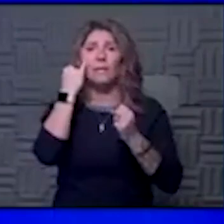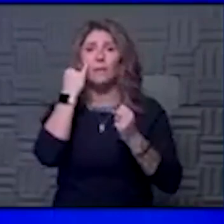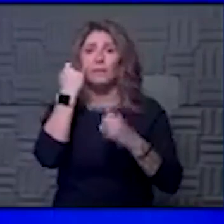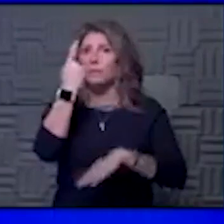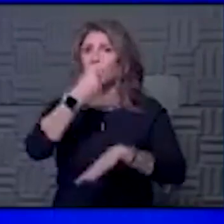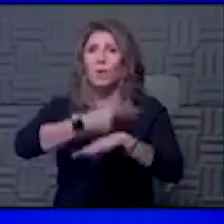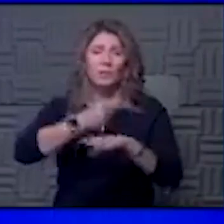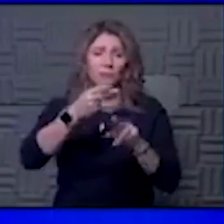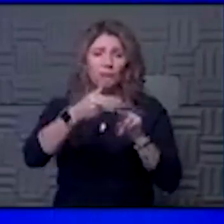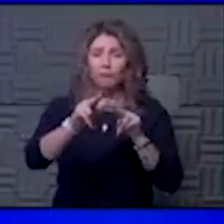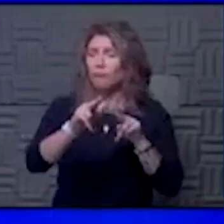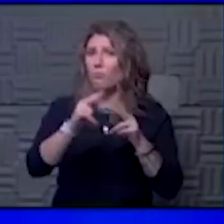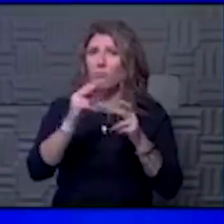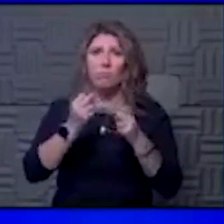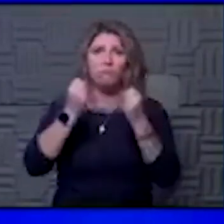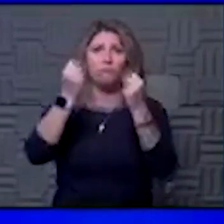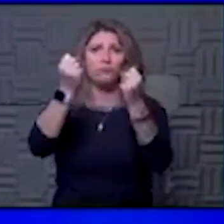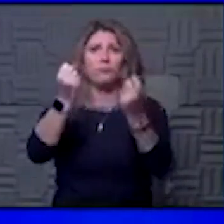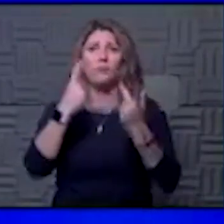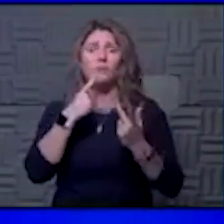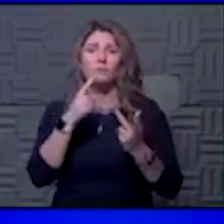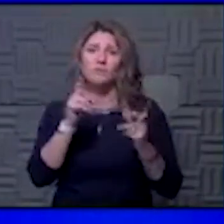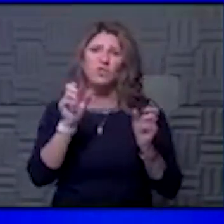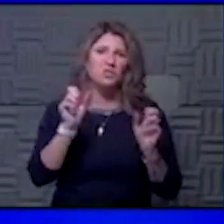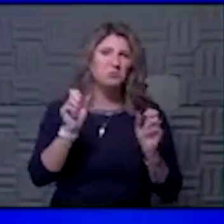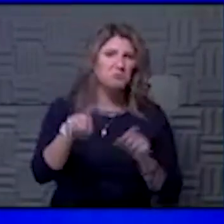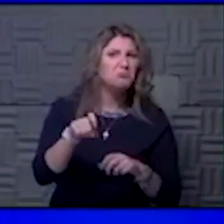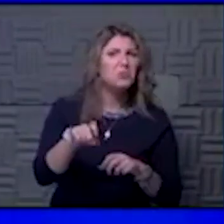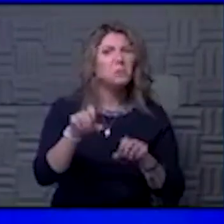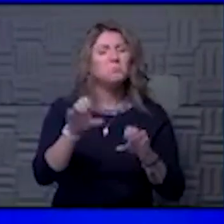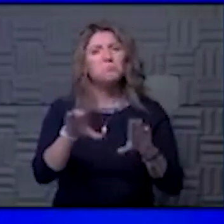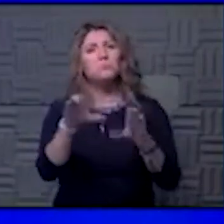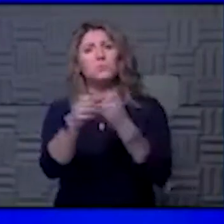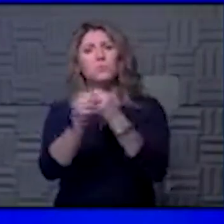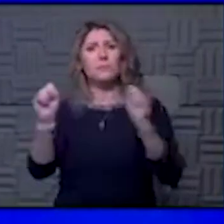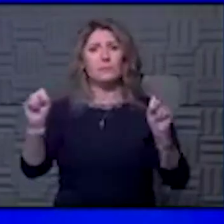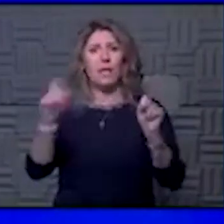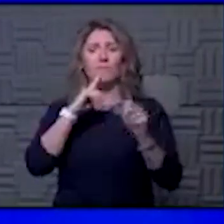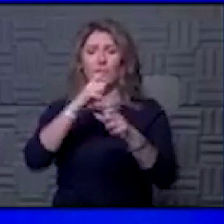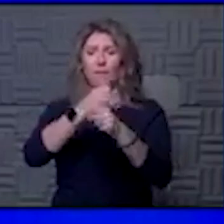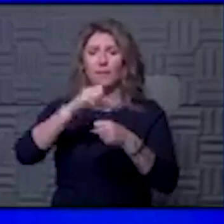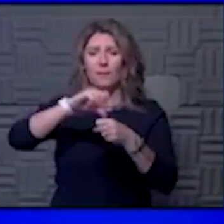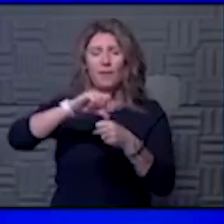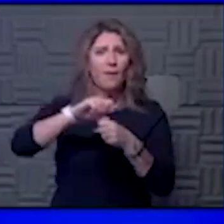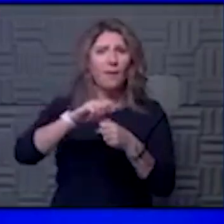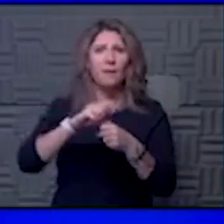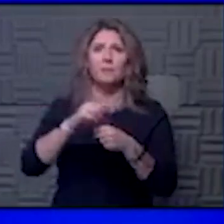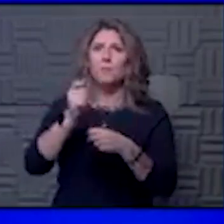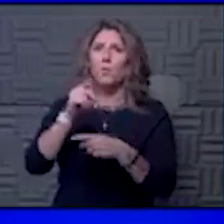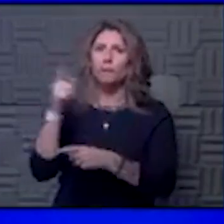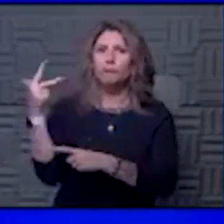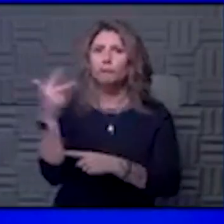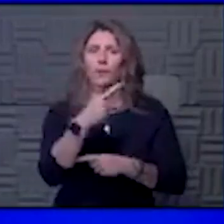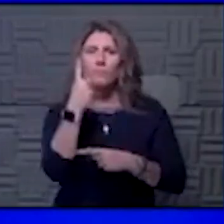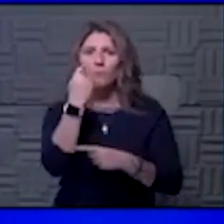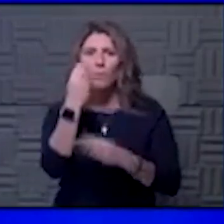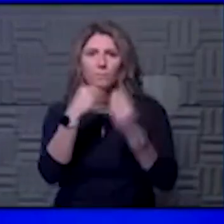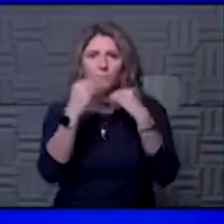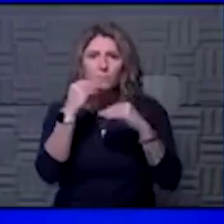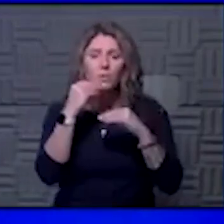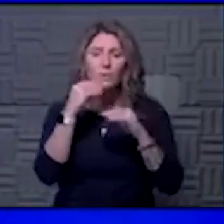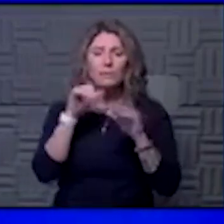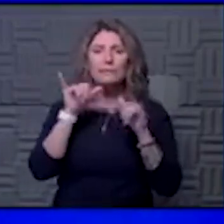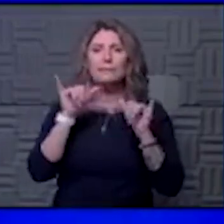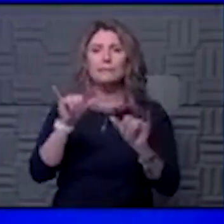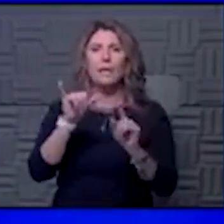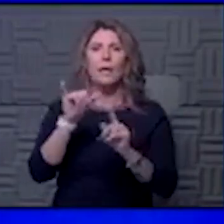one day, one short trip to drive up there, you should be able to do that pretty safely, getting gas, getting drive-through for anything to eat. Staying in a hotel is